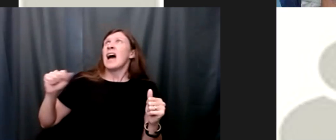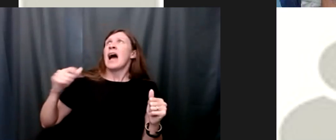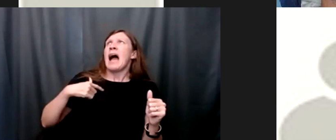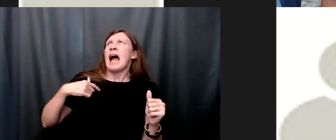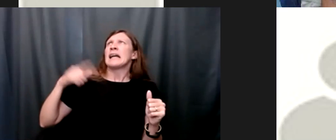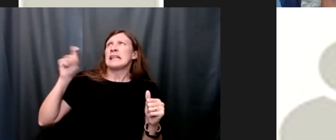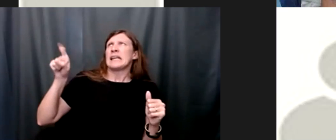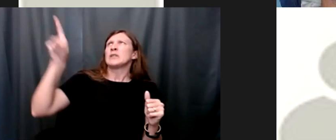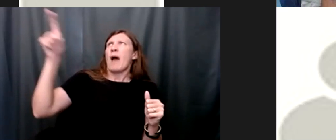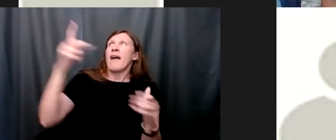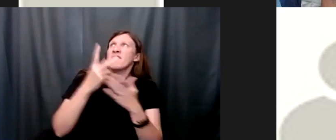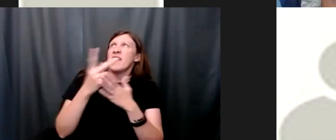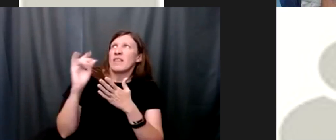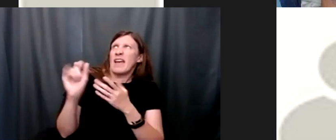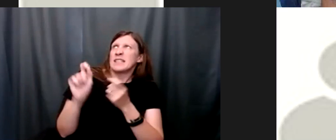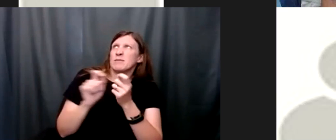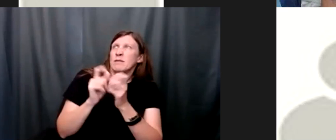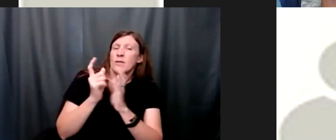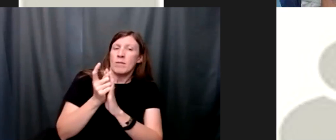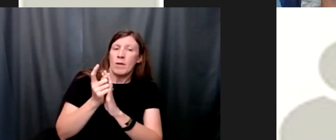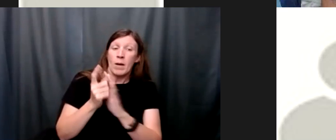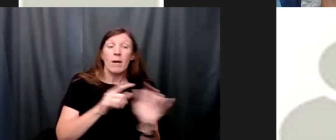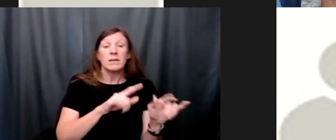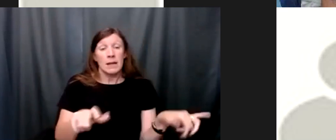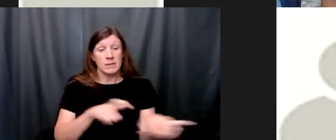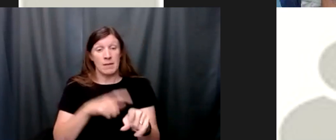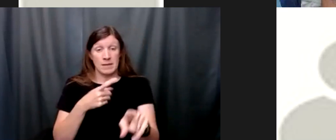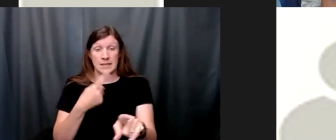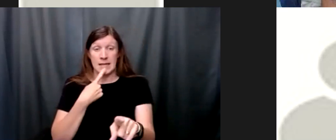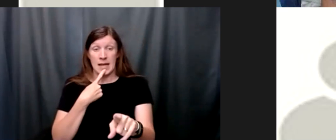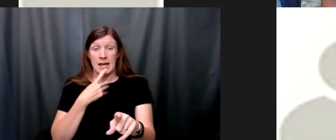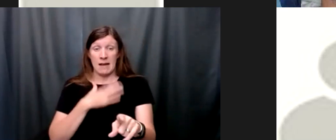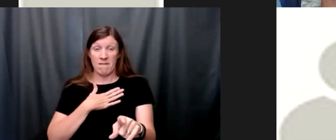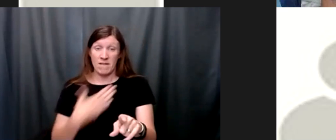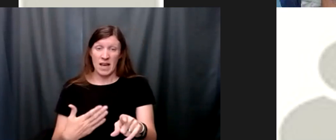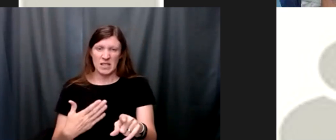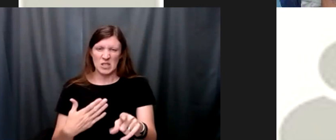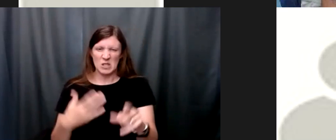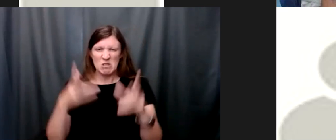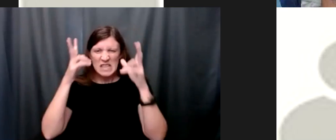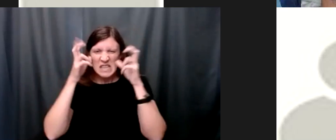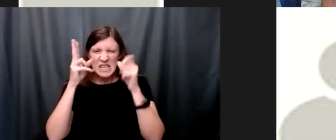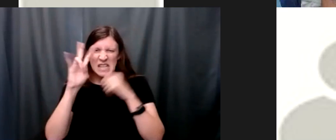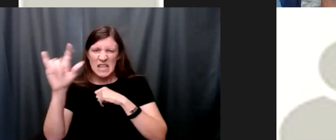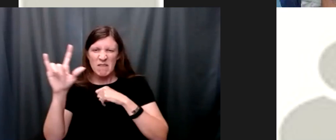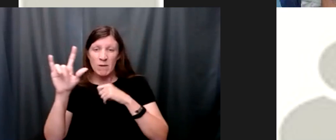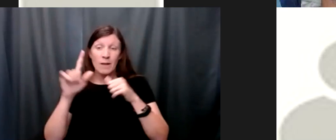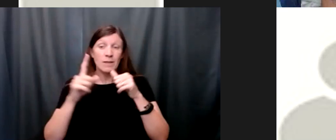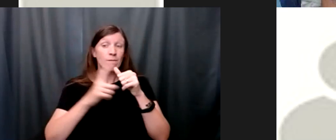but he also said the confession of evil works is the first beginning of good works